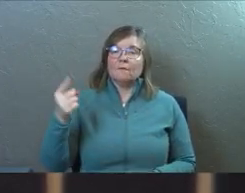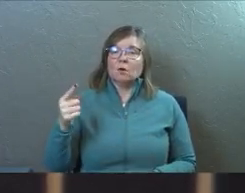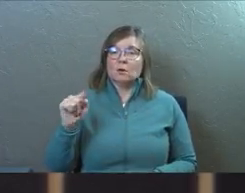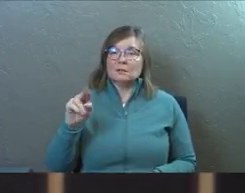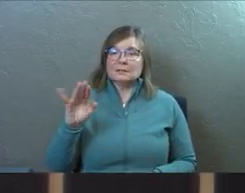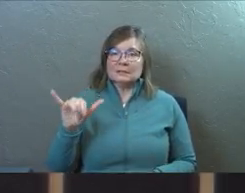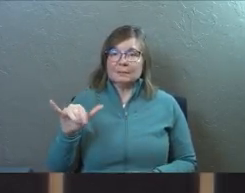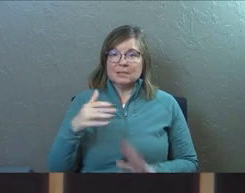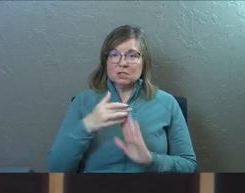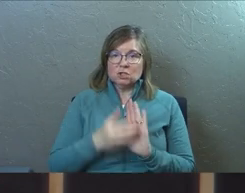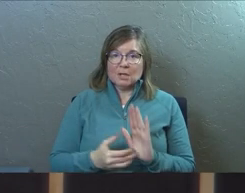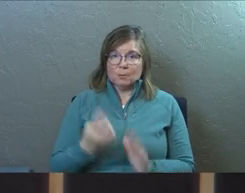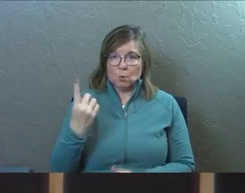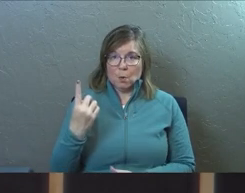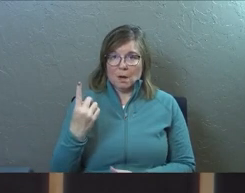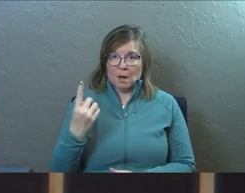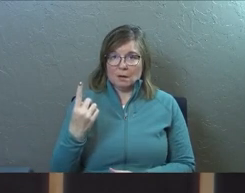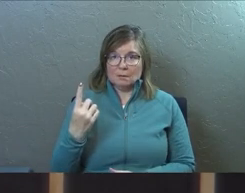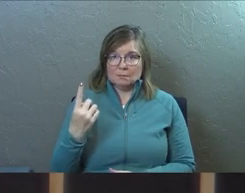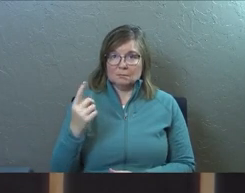1, verse 12.